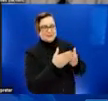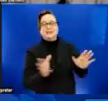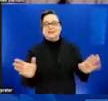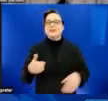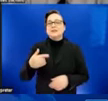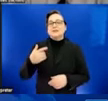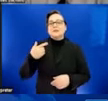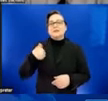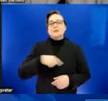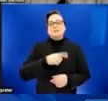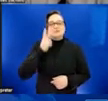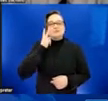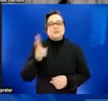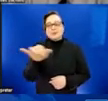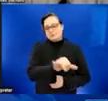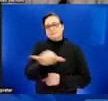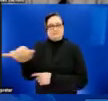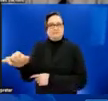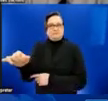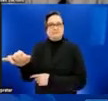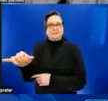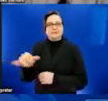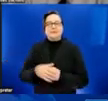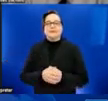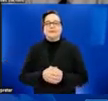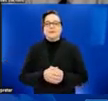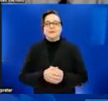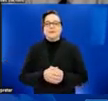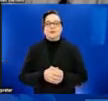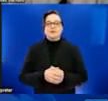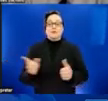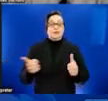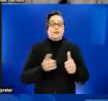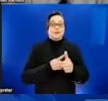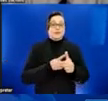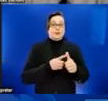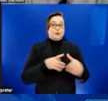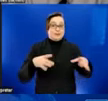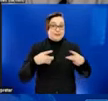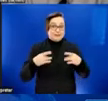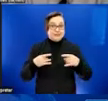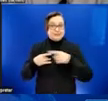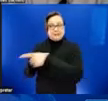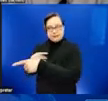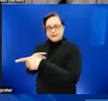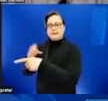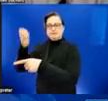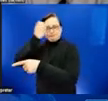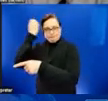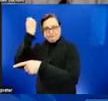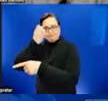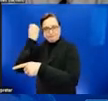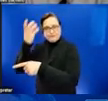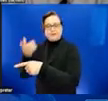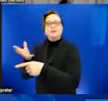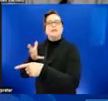lot of similarities. In fact, the monkeypox outbreak, the first cases were diagnosed in Europe, and there is a lot of similarity